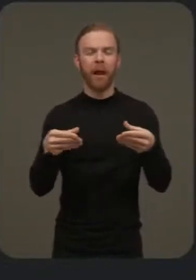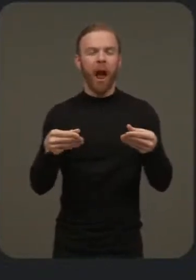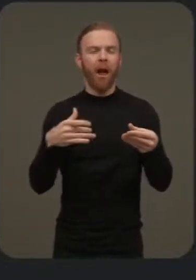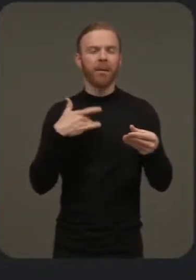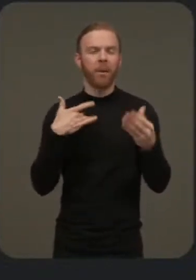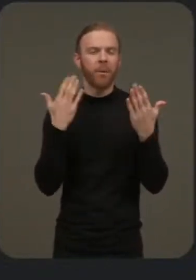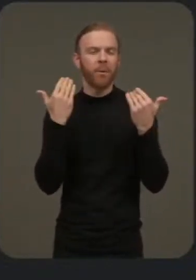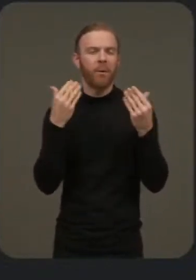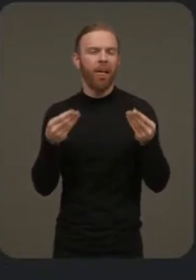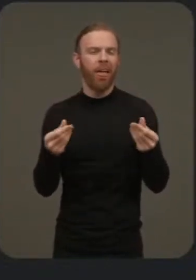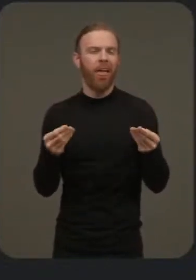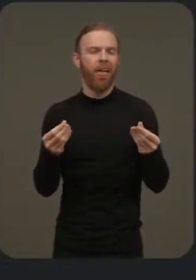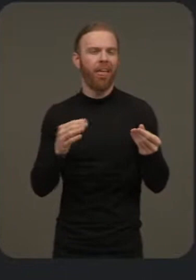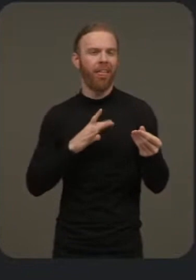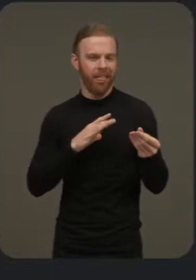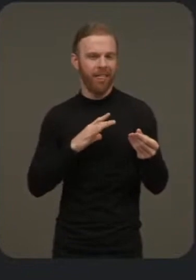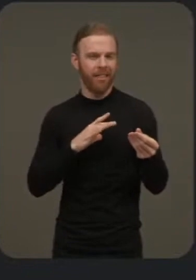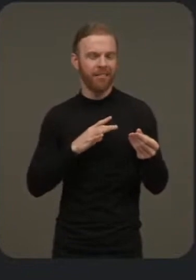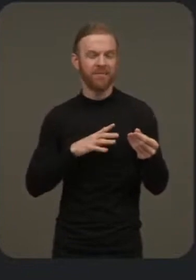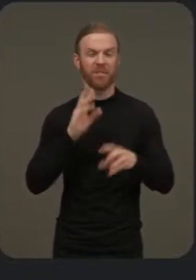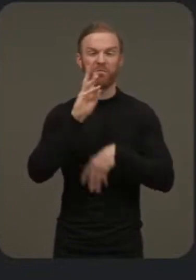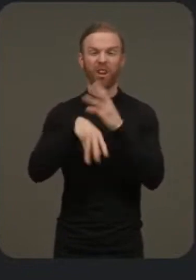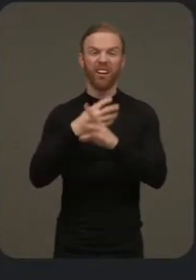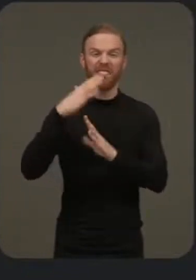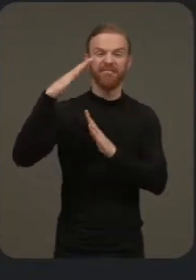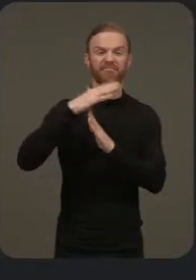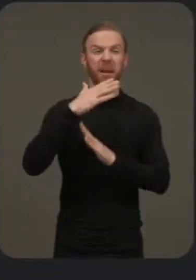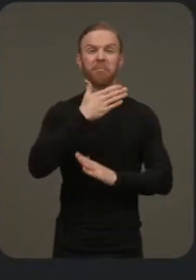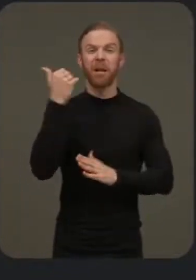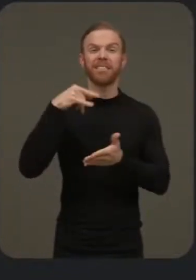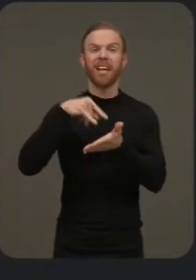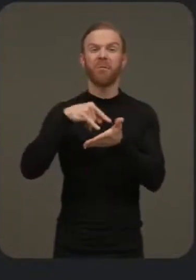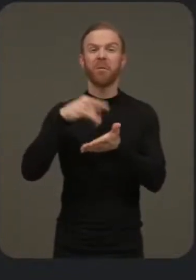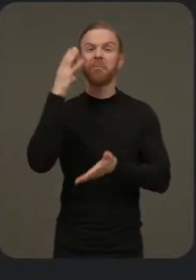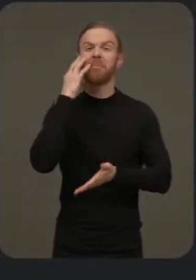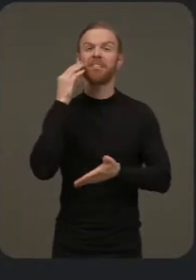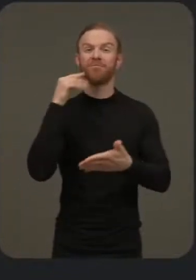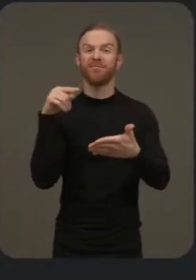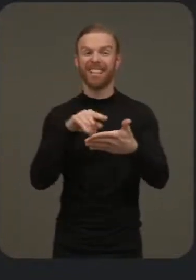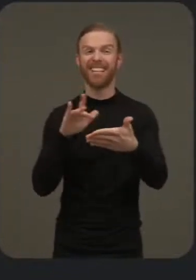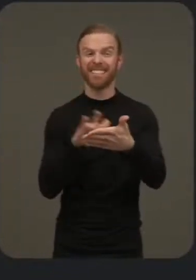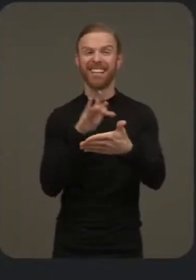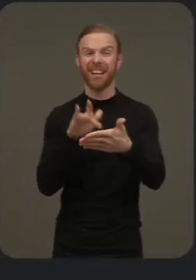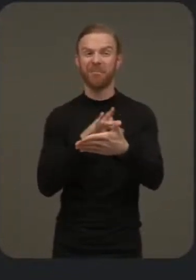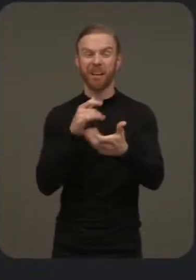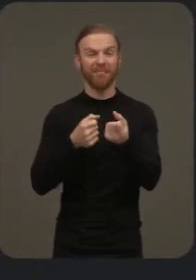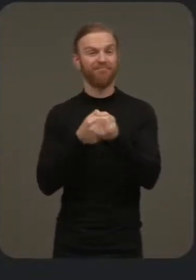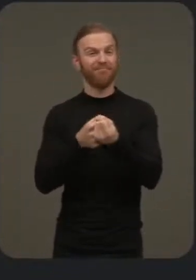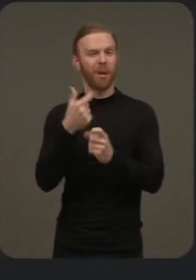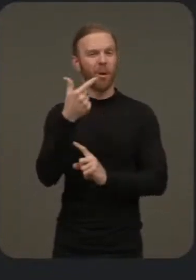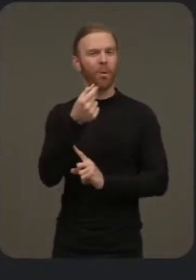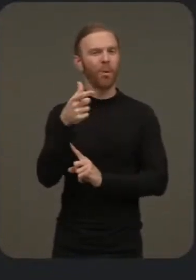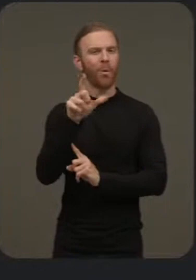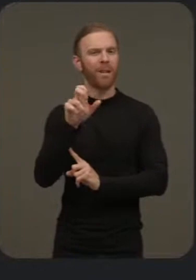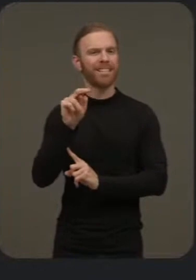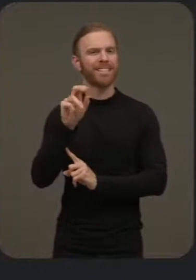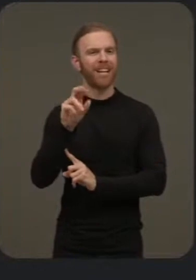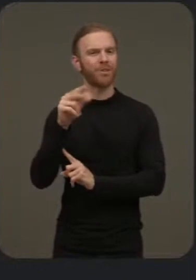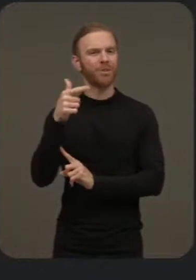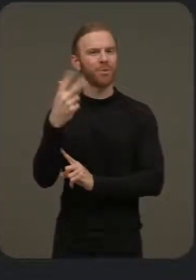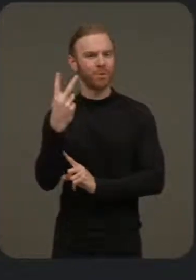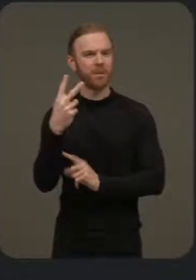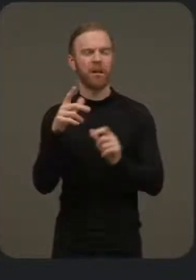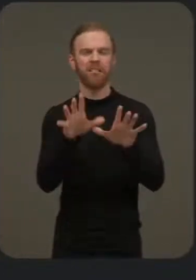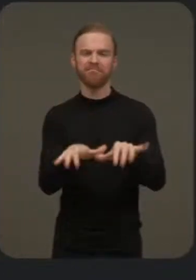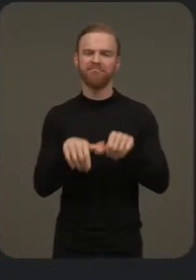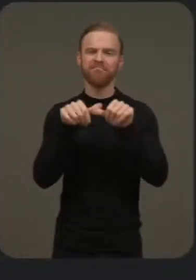The world's best Android experience on a tablet powered by Google Tensor G2 for long lasting battery